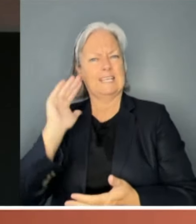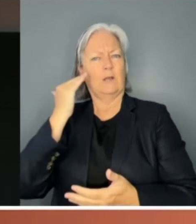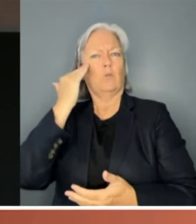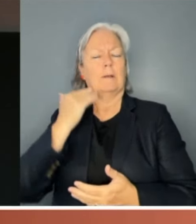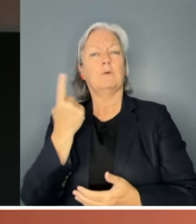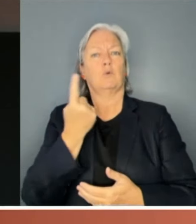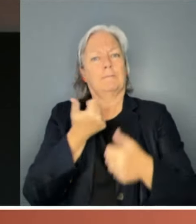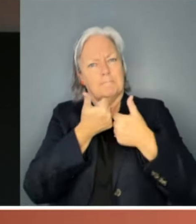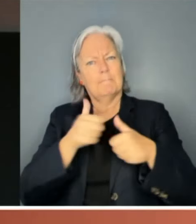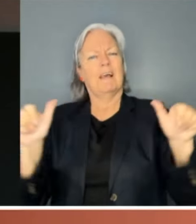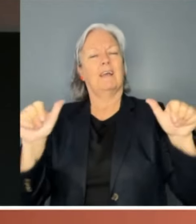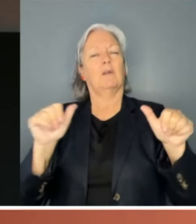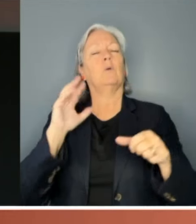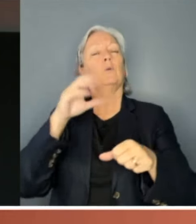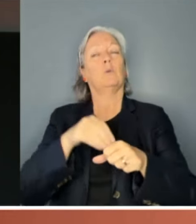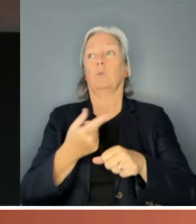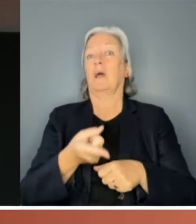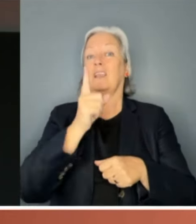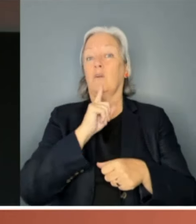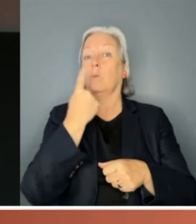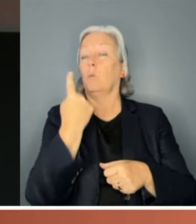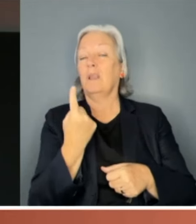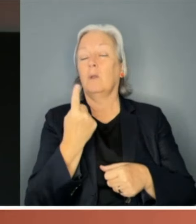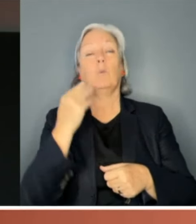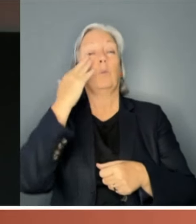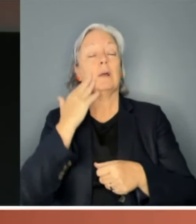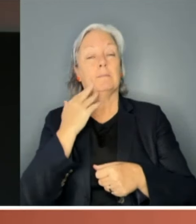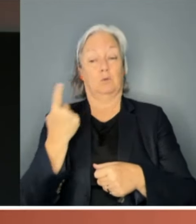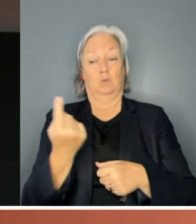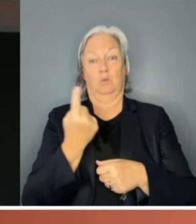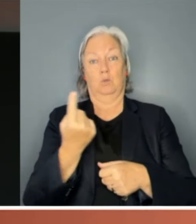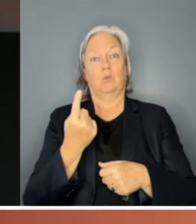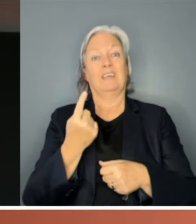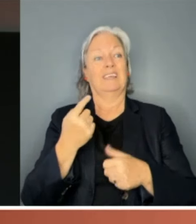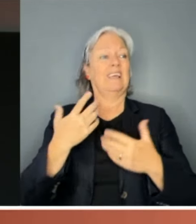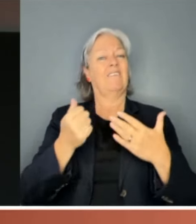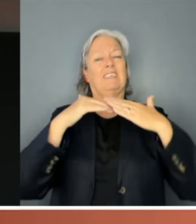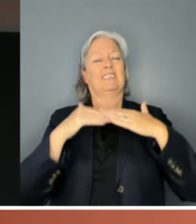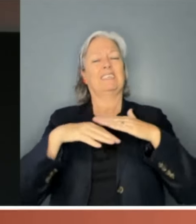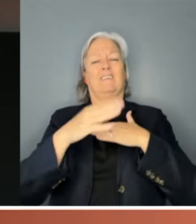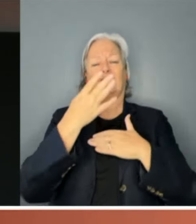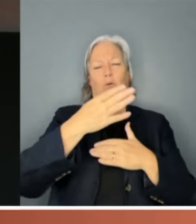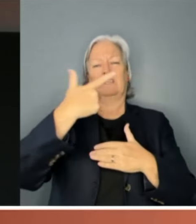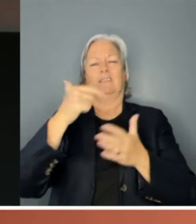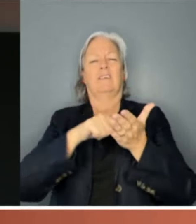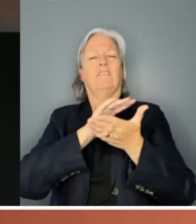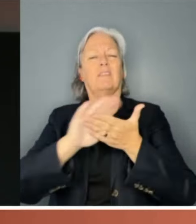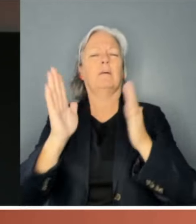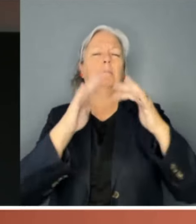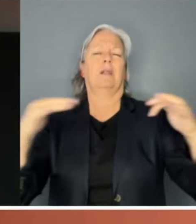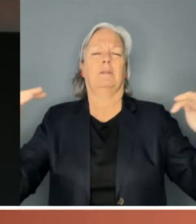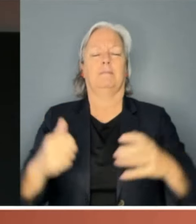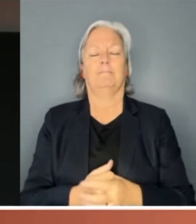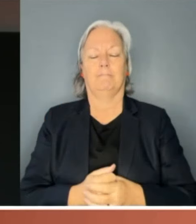including the 101 women who currently hold seats in the 47th Parliament. Since